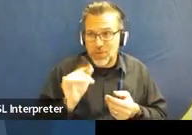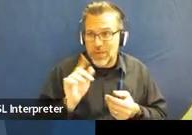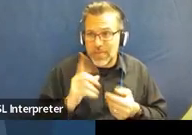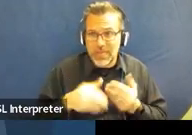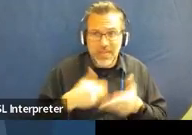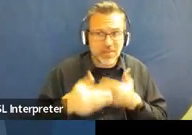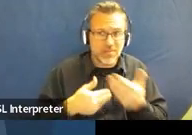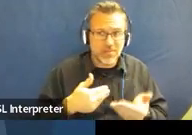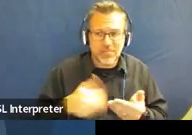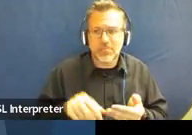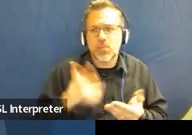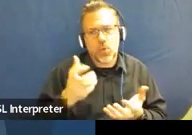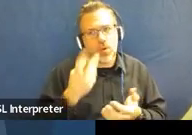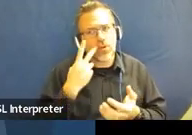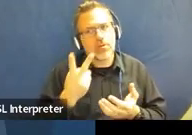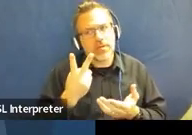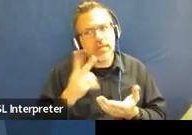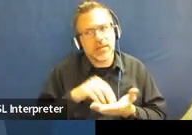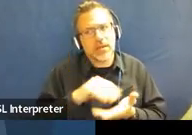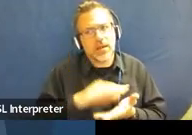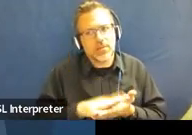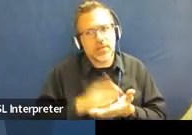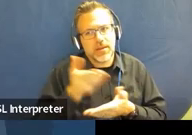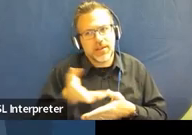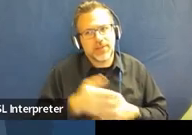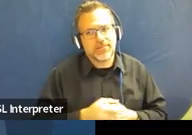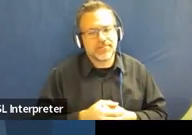see that very clearly documented here in your written notice.